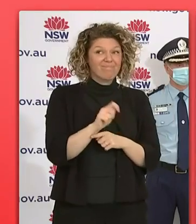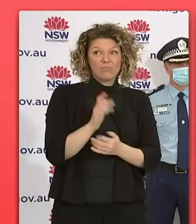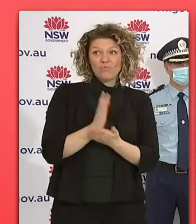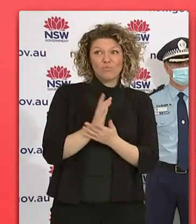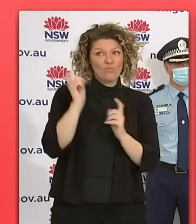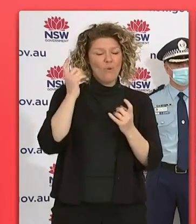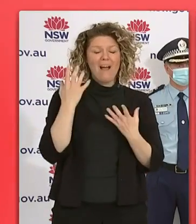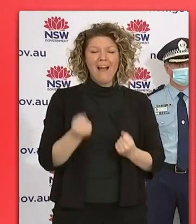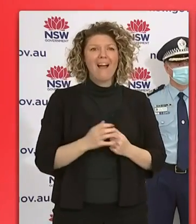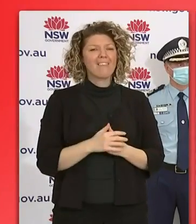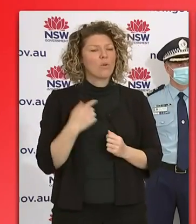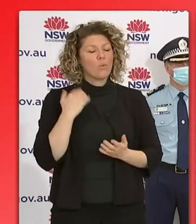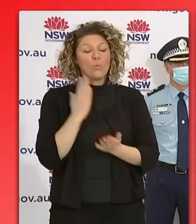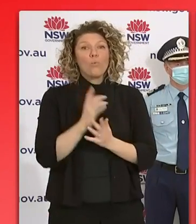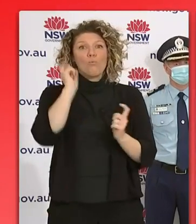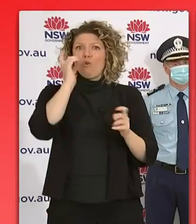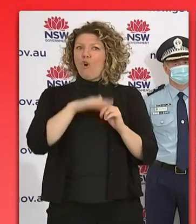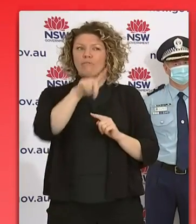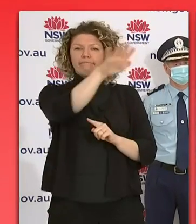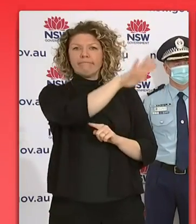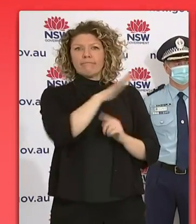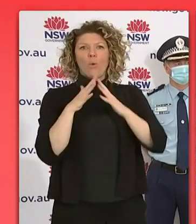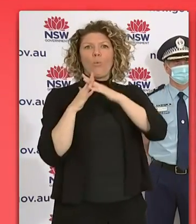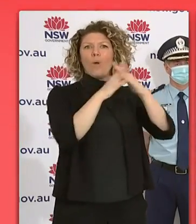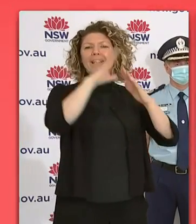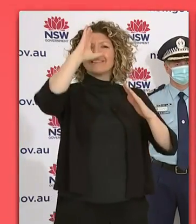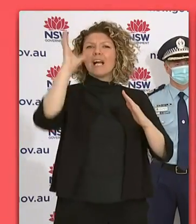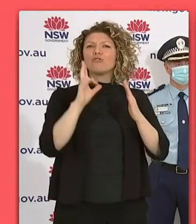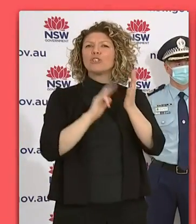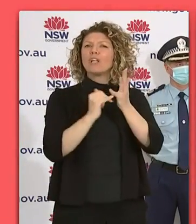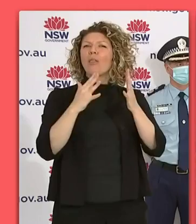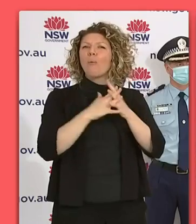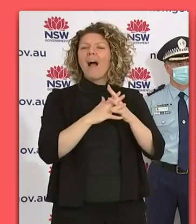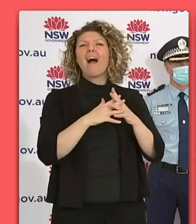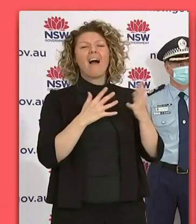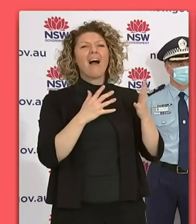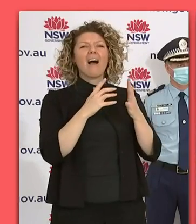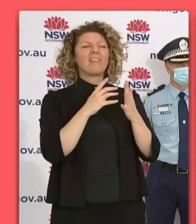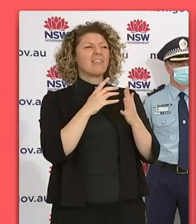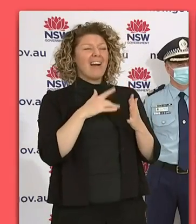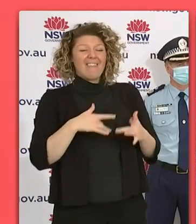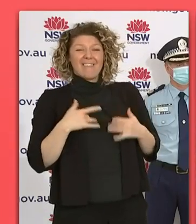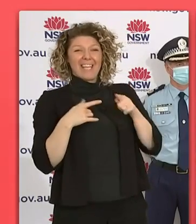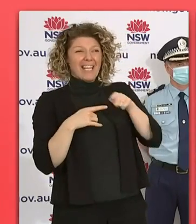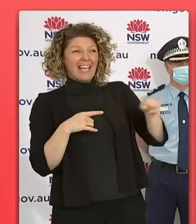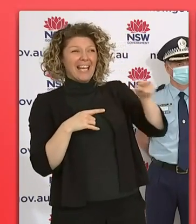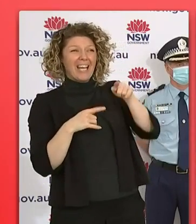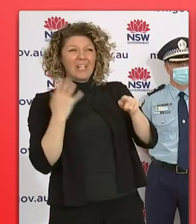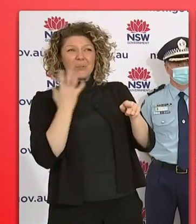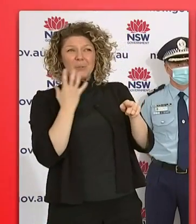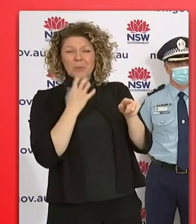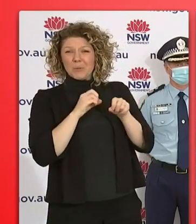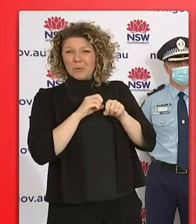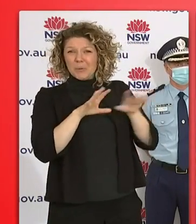concerned about Western New South Wales and why we're asking, um, um, the, uh, residents of Western New South